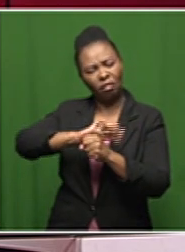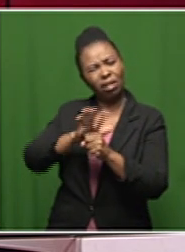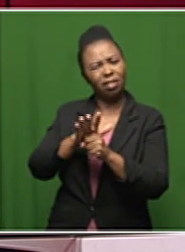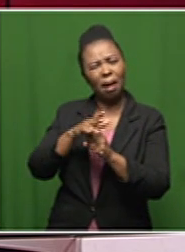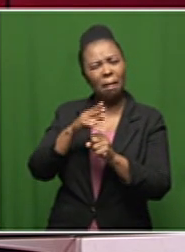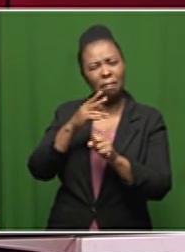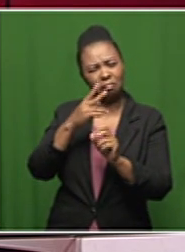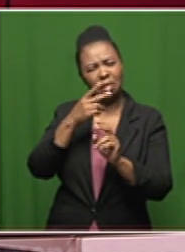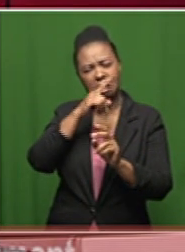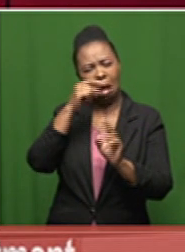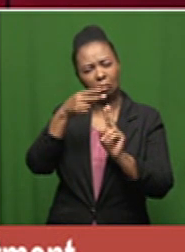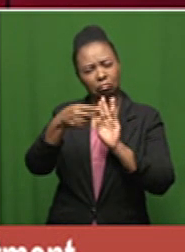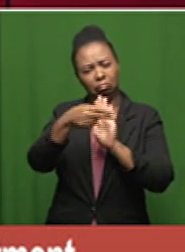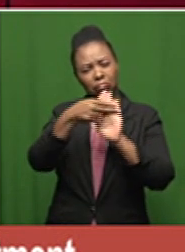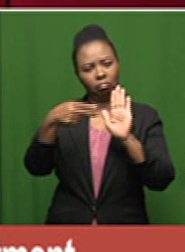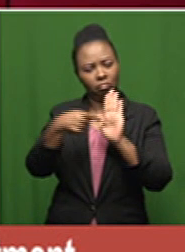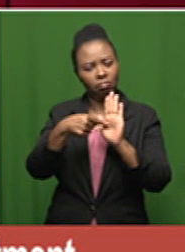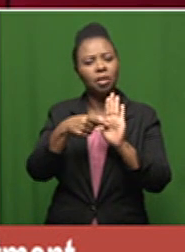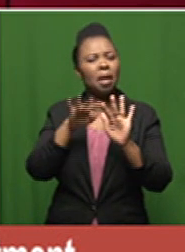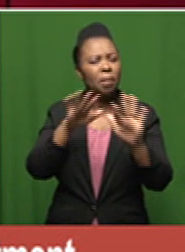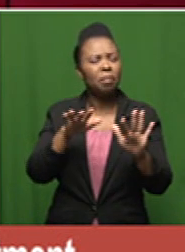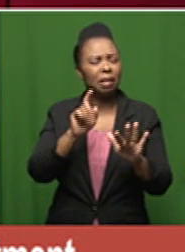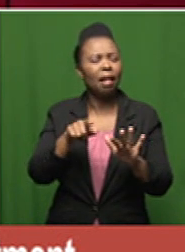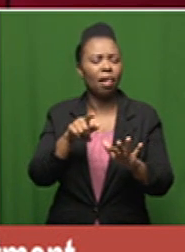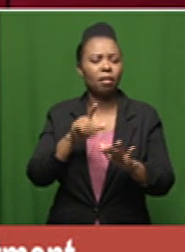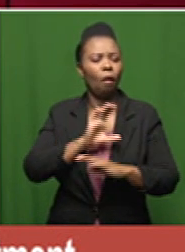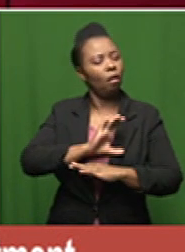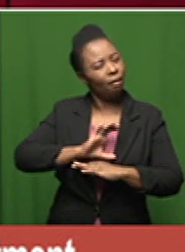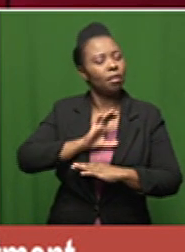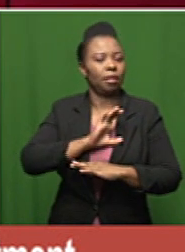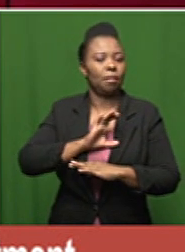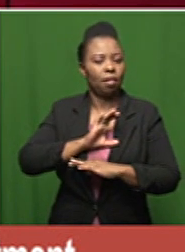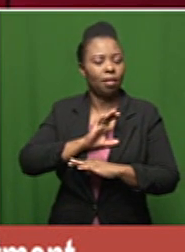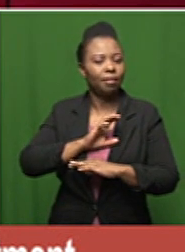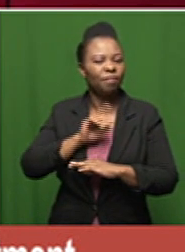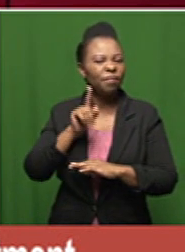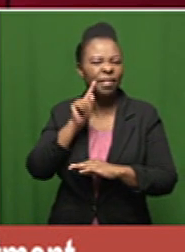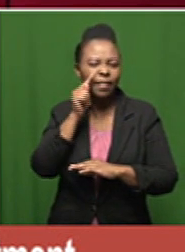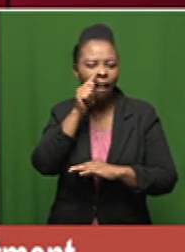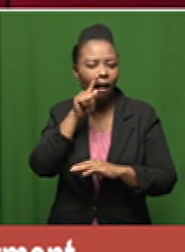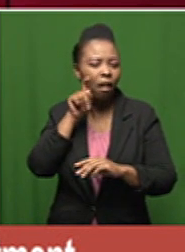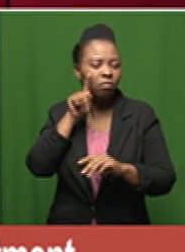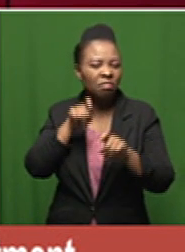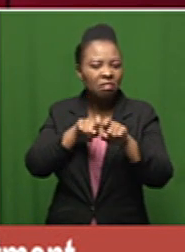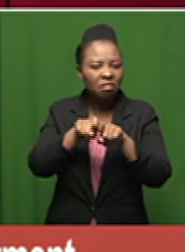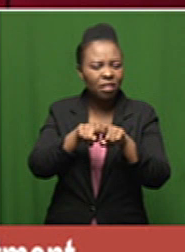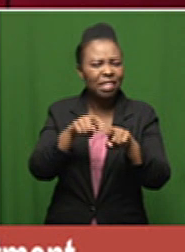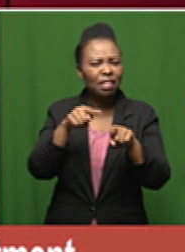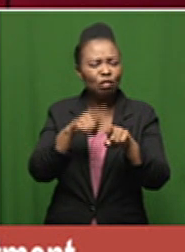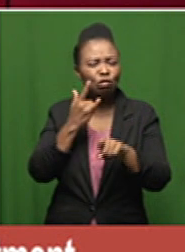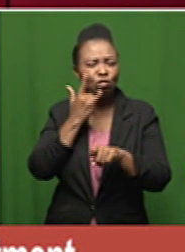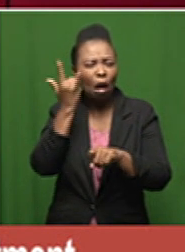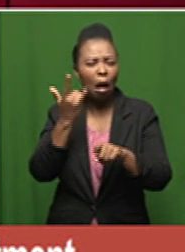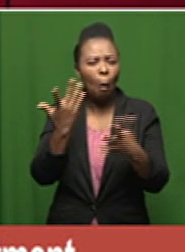need to make sure that people feel comfortable and that covid 19 testing uh it shouldn't be done in shame or in